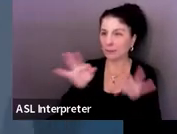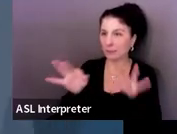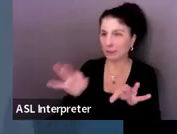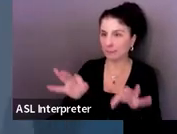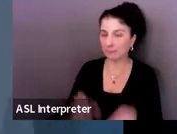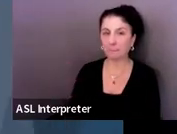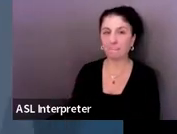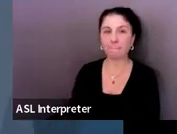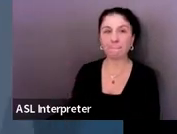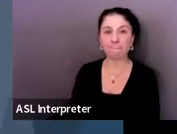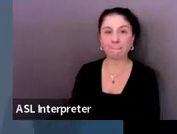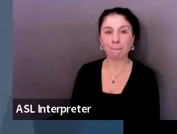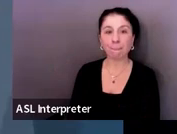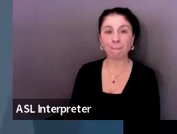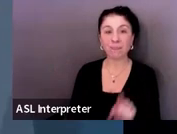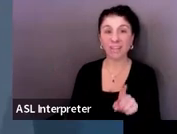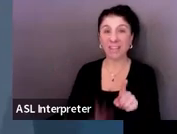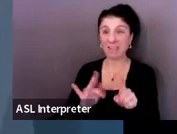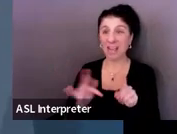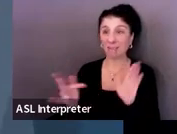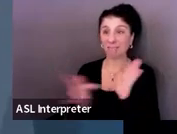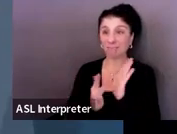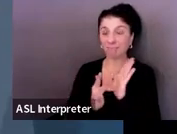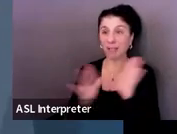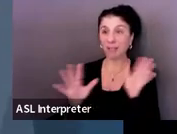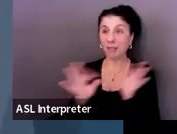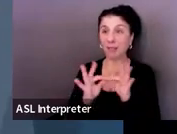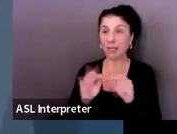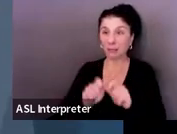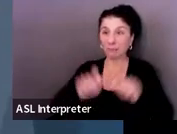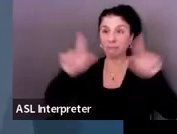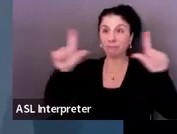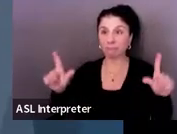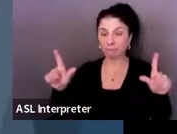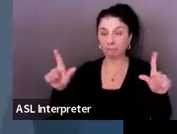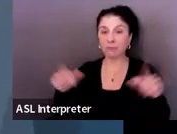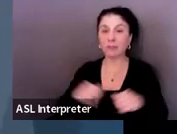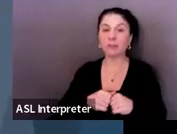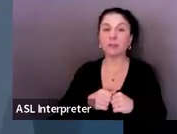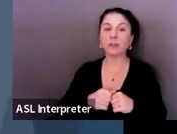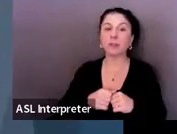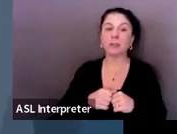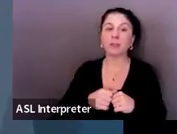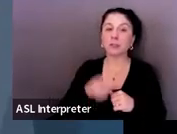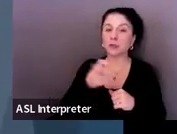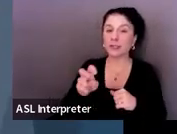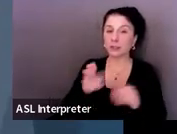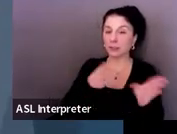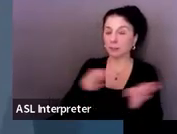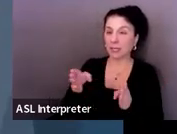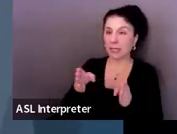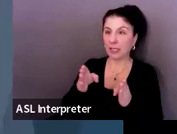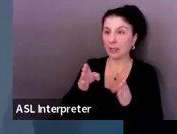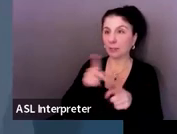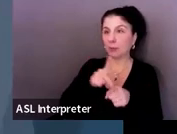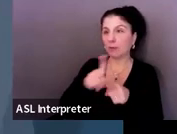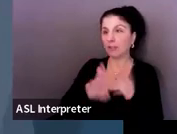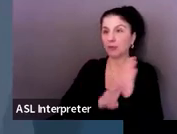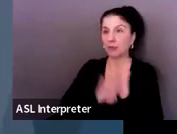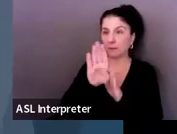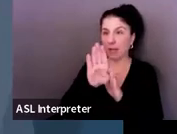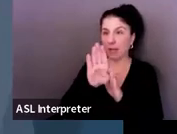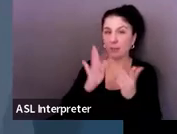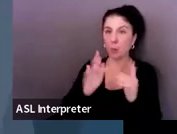Here is a link to the transition planning professional development website.